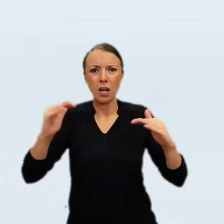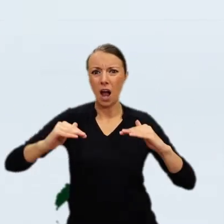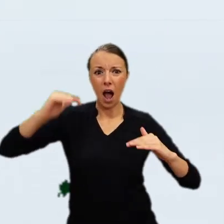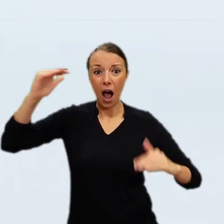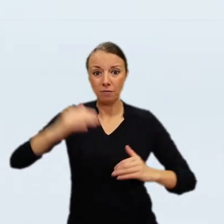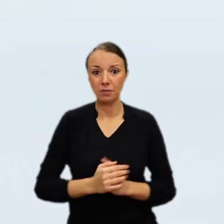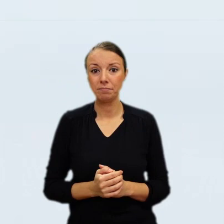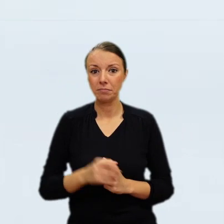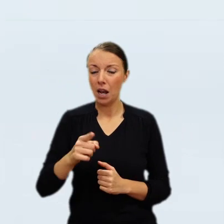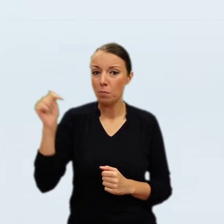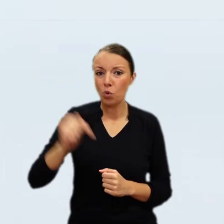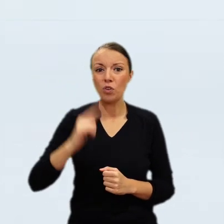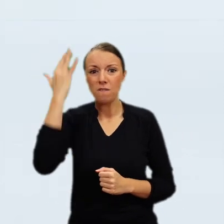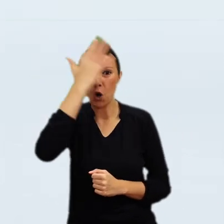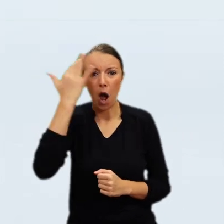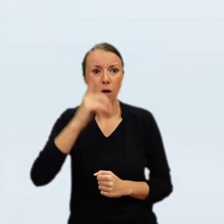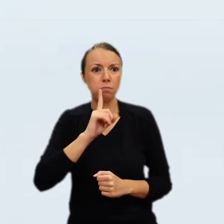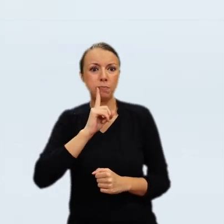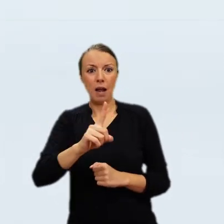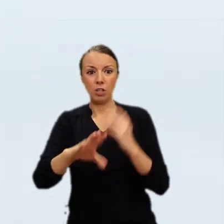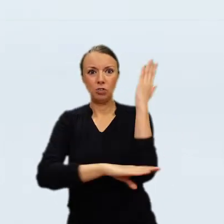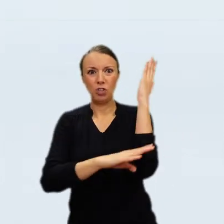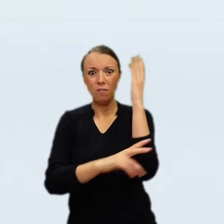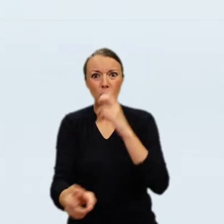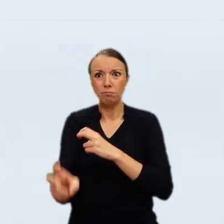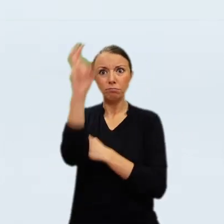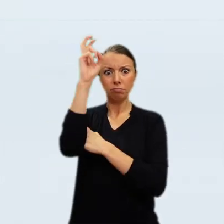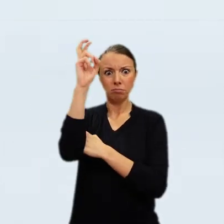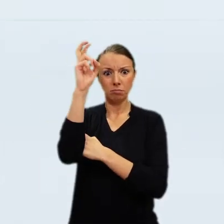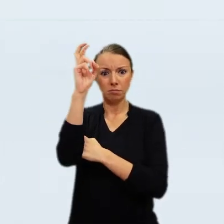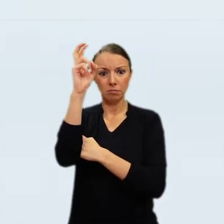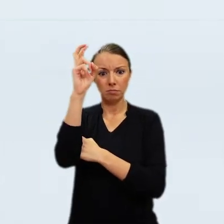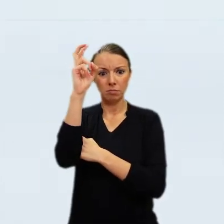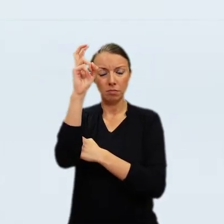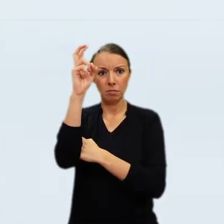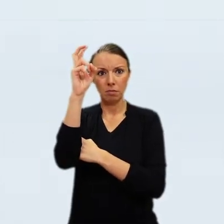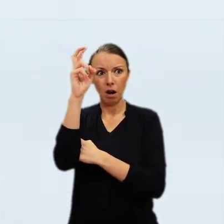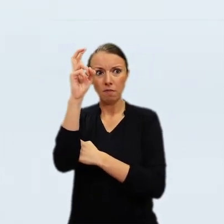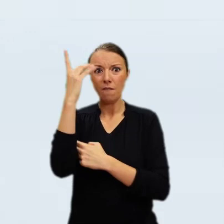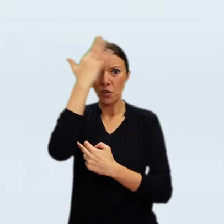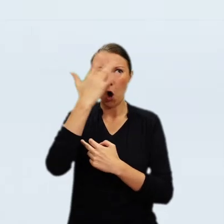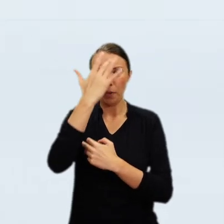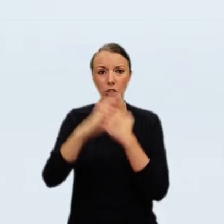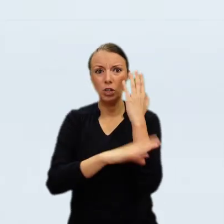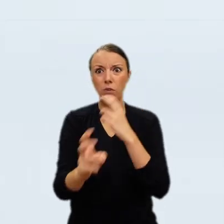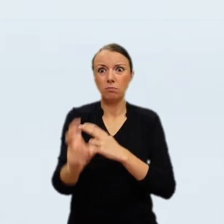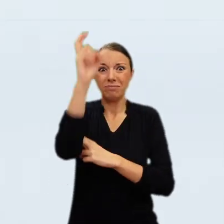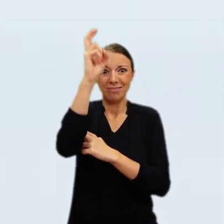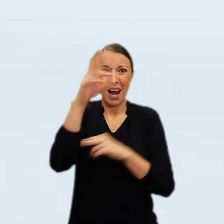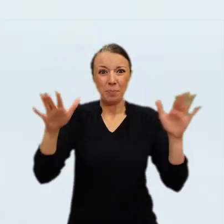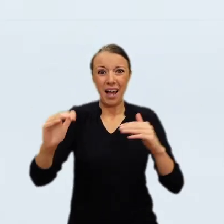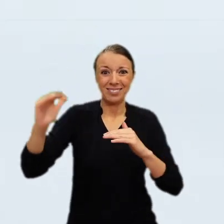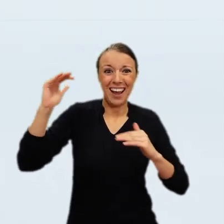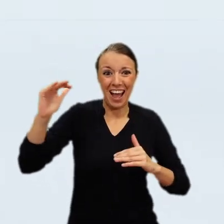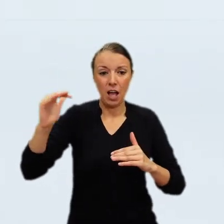the New York Times reported the following. Count Gisław Tarnowski of Kraków is rumored in the London Art Circles has sold his very